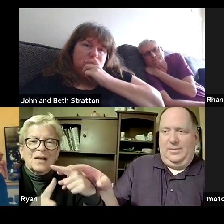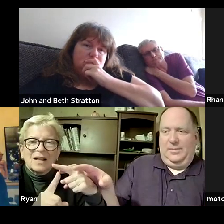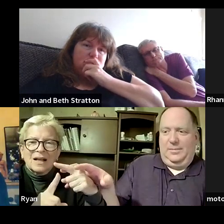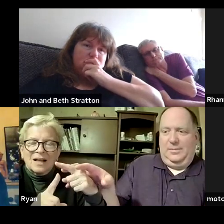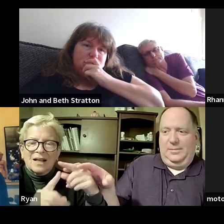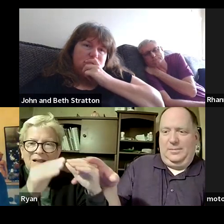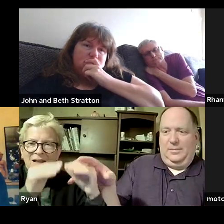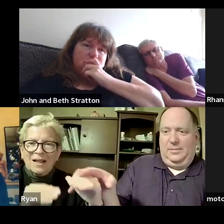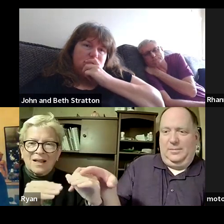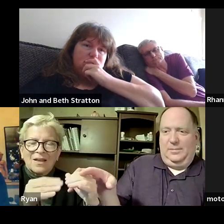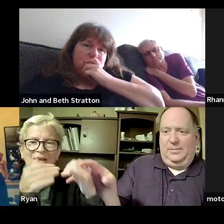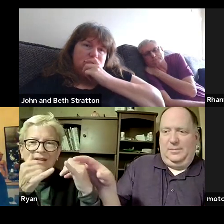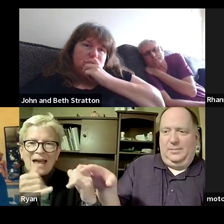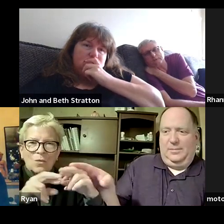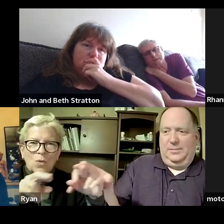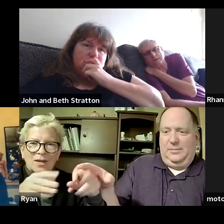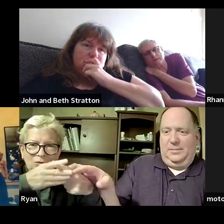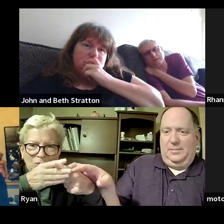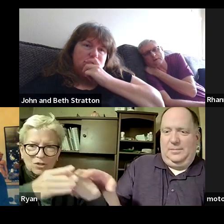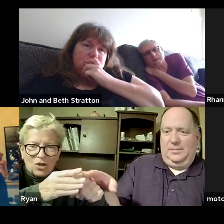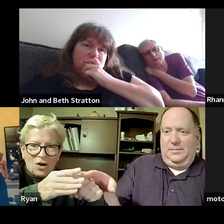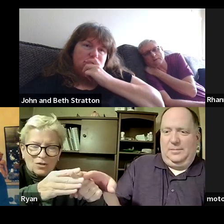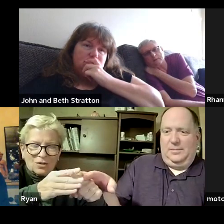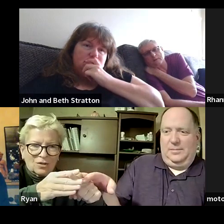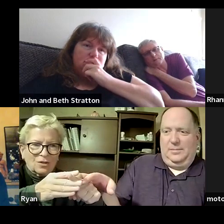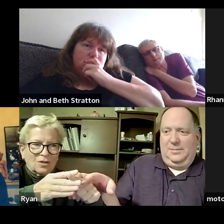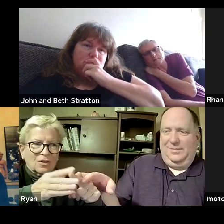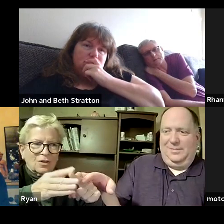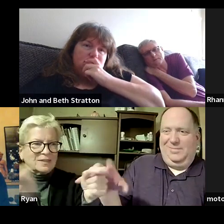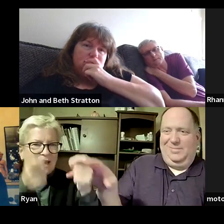ready to go into the ceremony we are ready to go to the ceremony